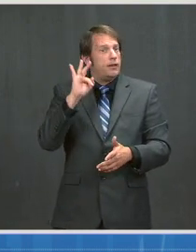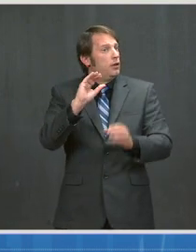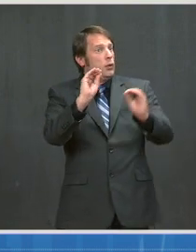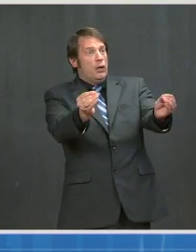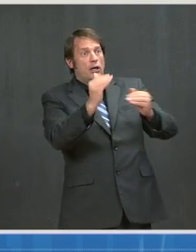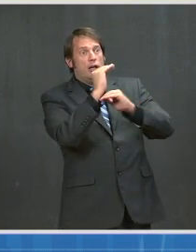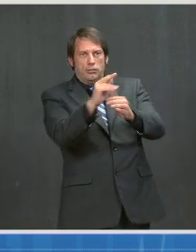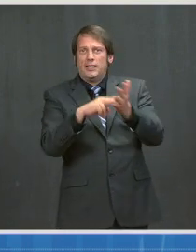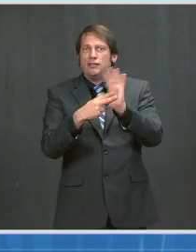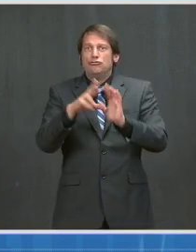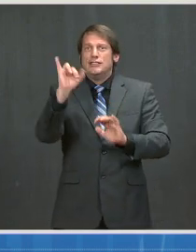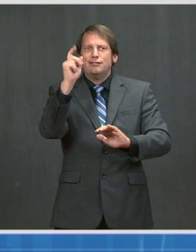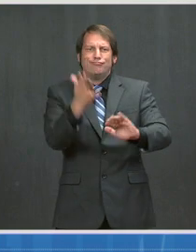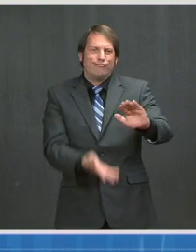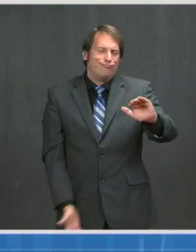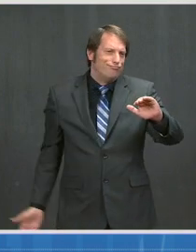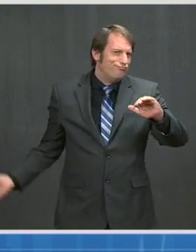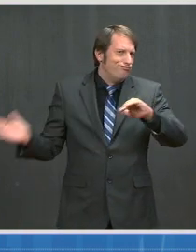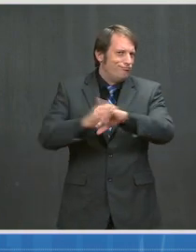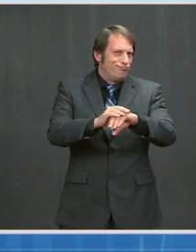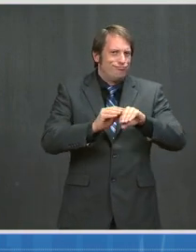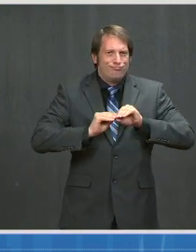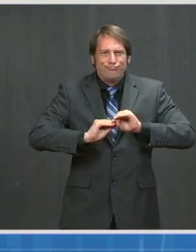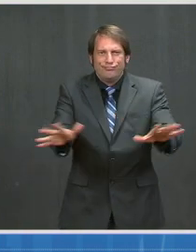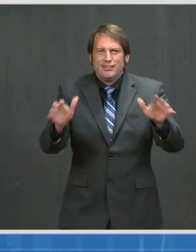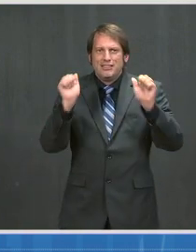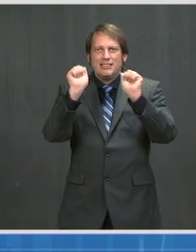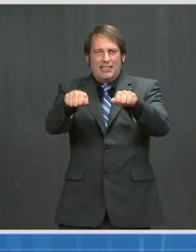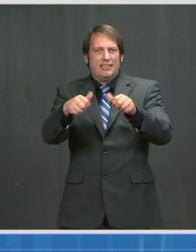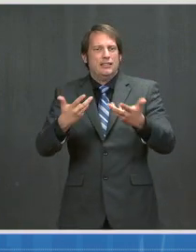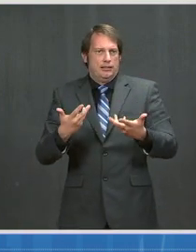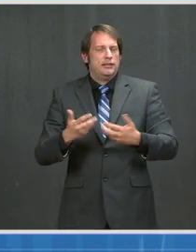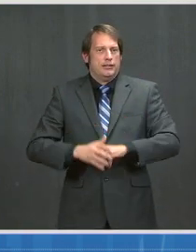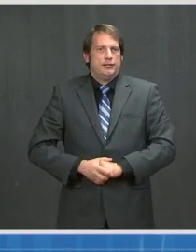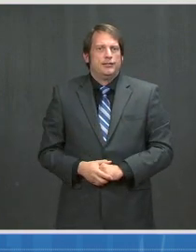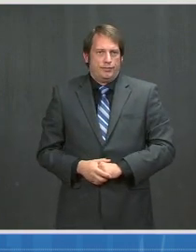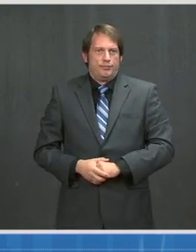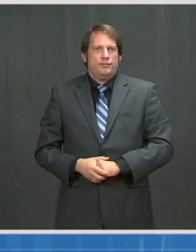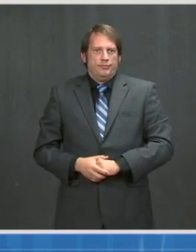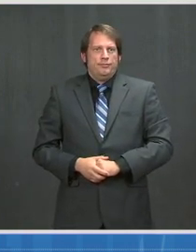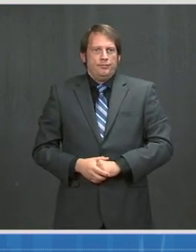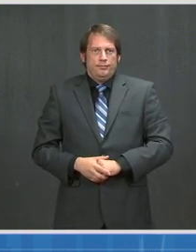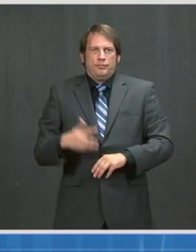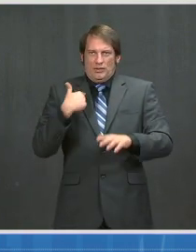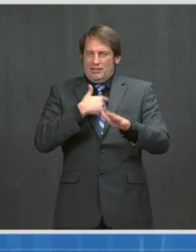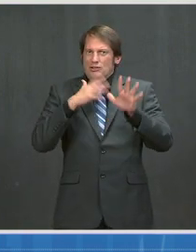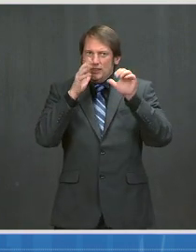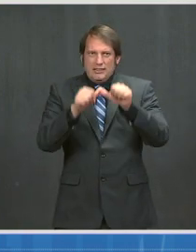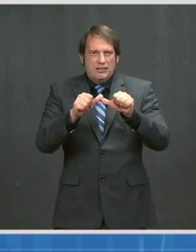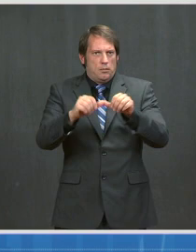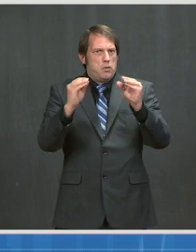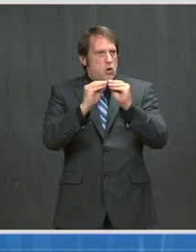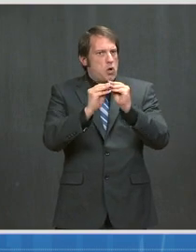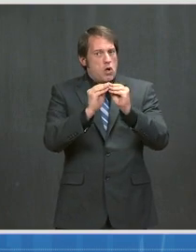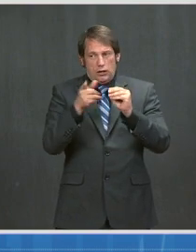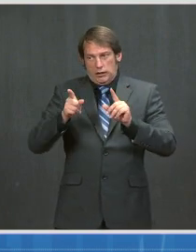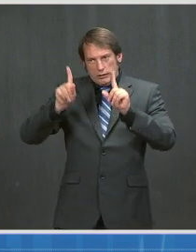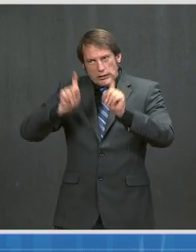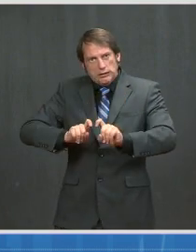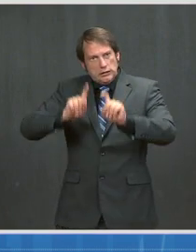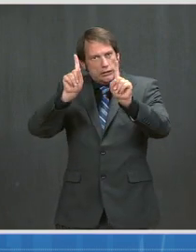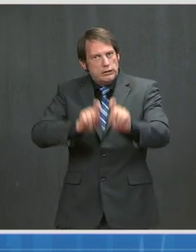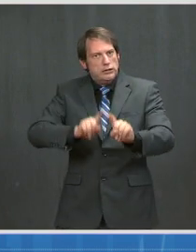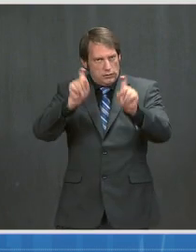with cadence testing strategies, as are being rolled out in so many different places. I understand that people are